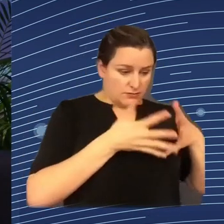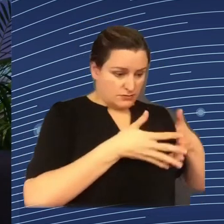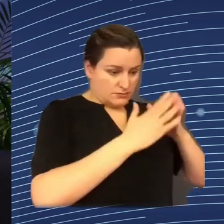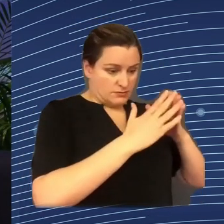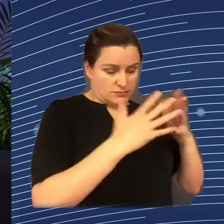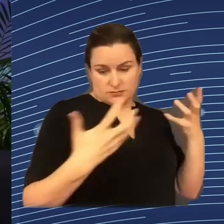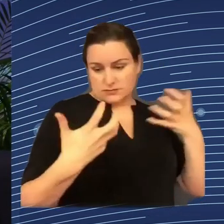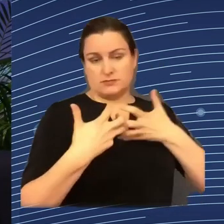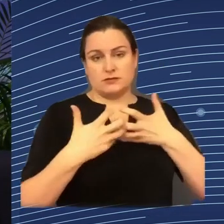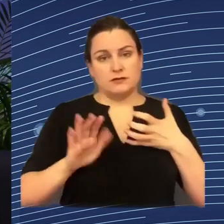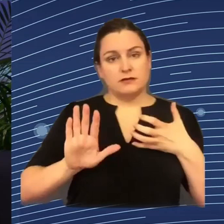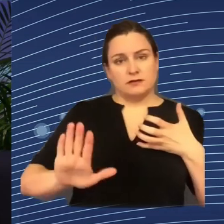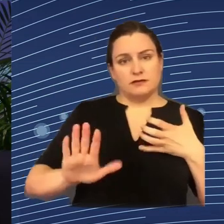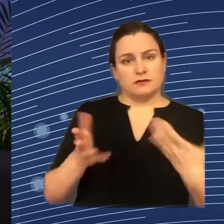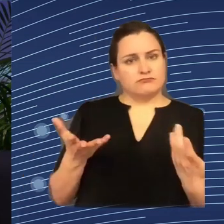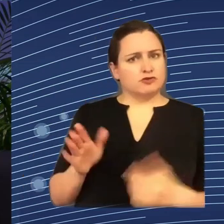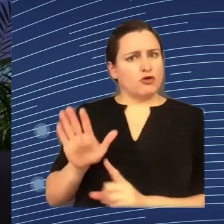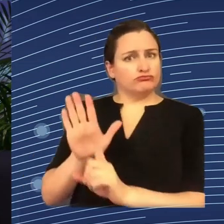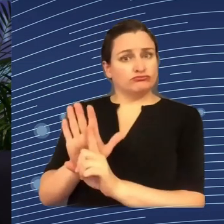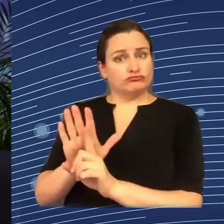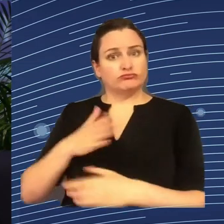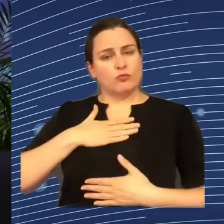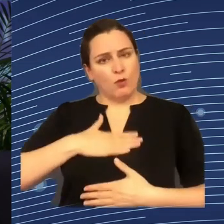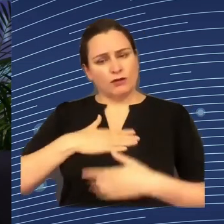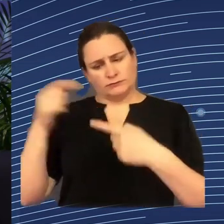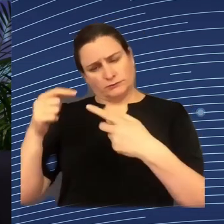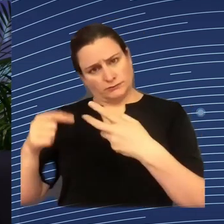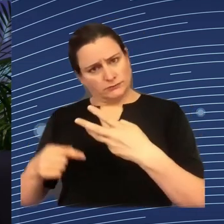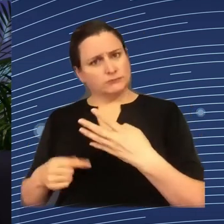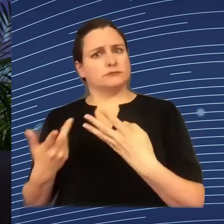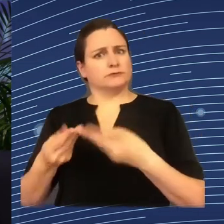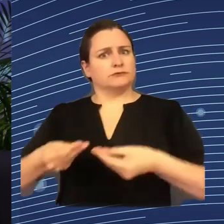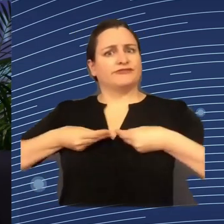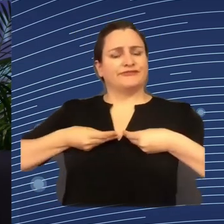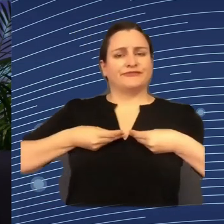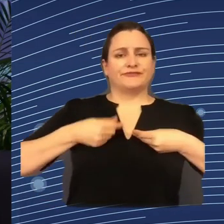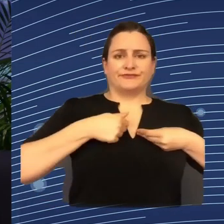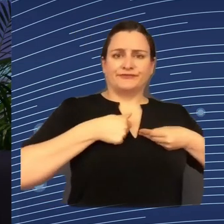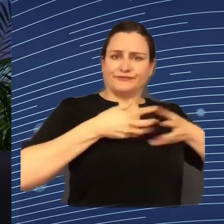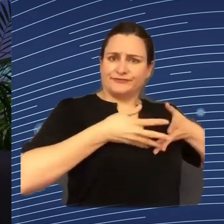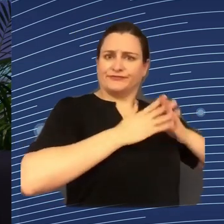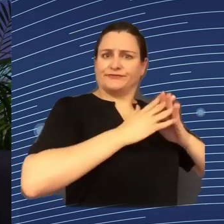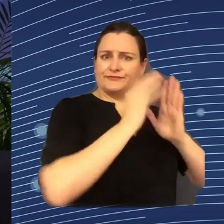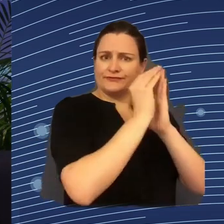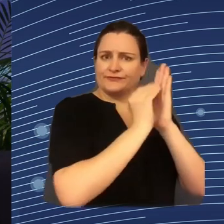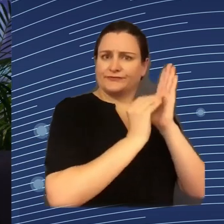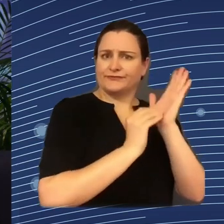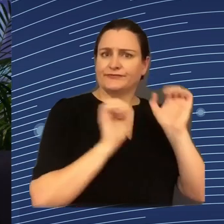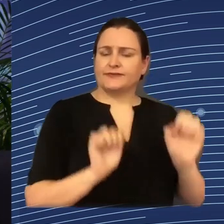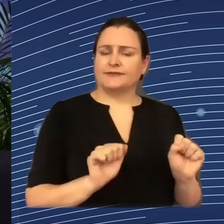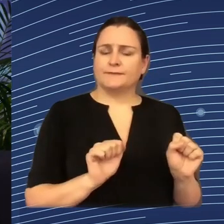this person wants to have certain elements. No, you have to make sure that in the development of a product that might